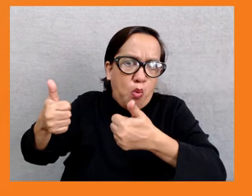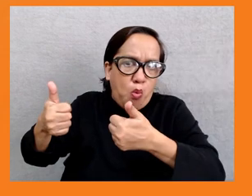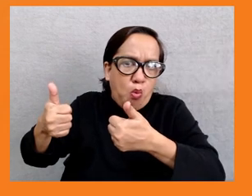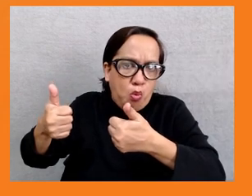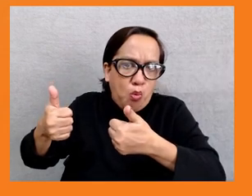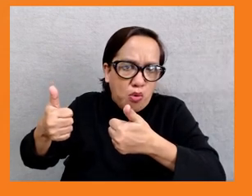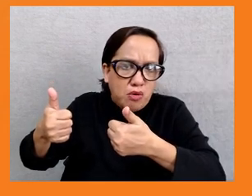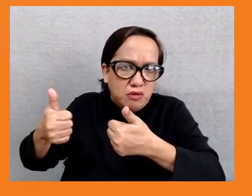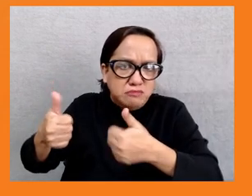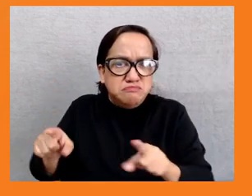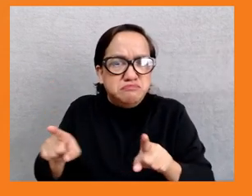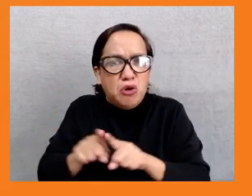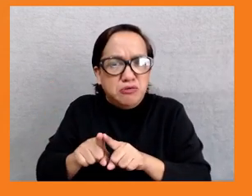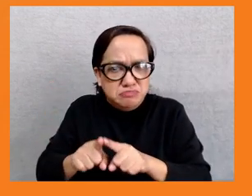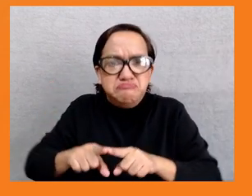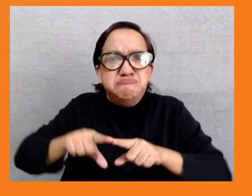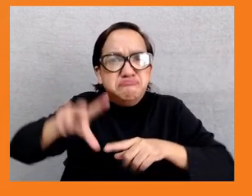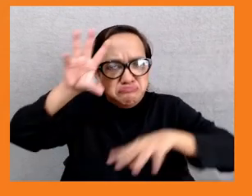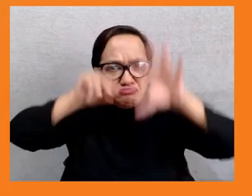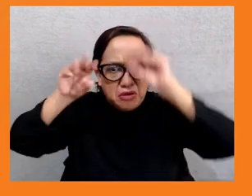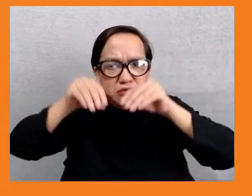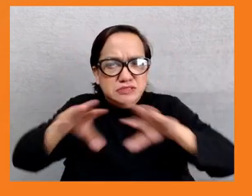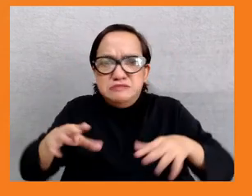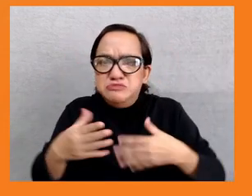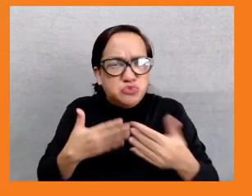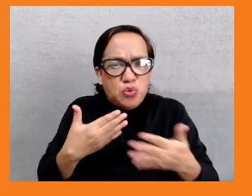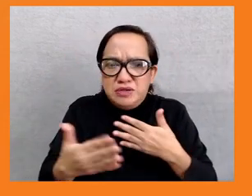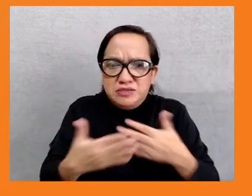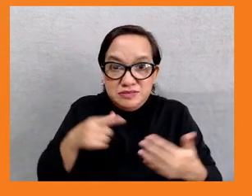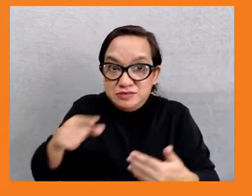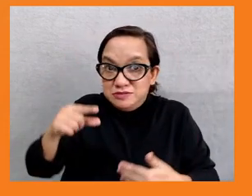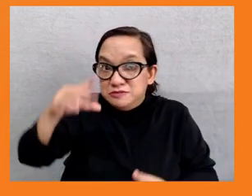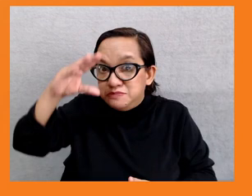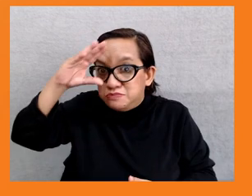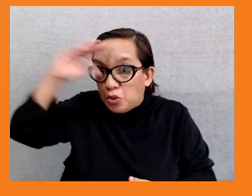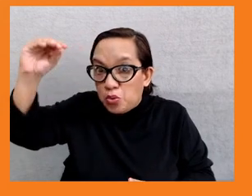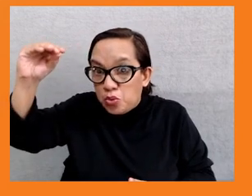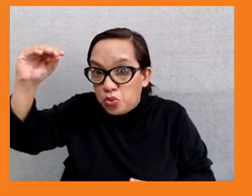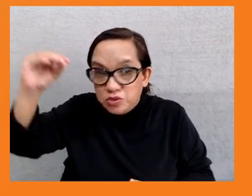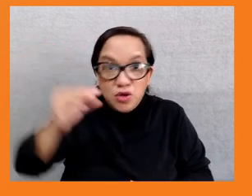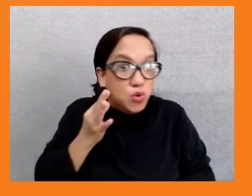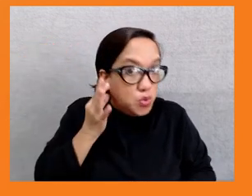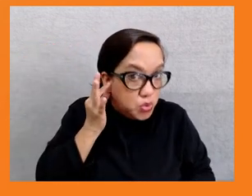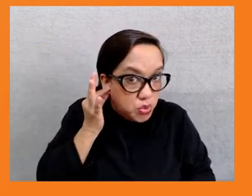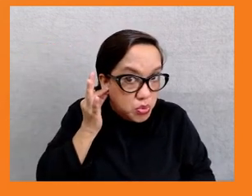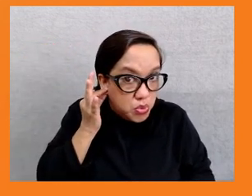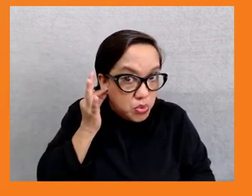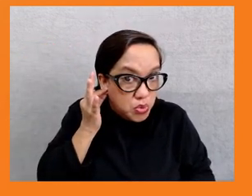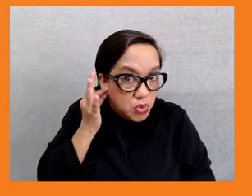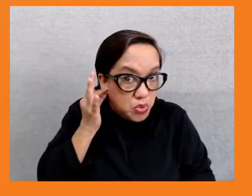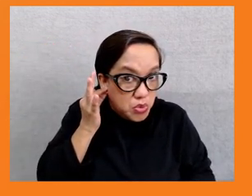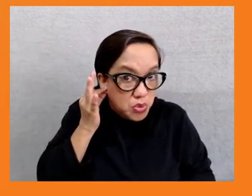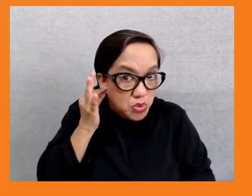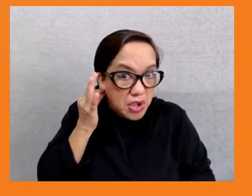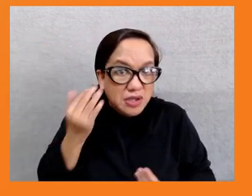males, because they tended to be in families that had less access to the internet during the pandemic. And